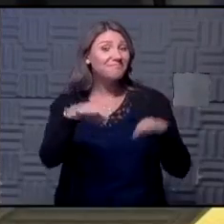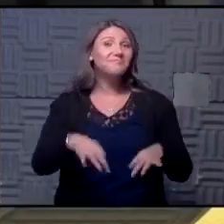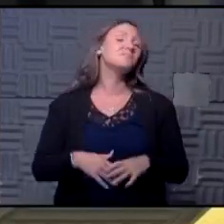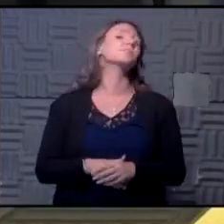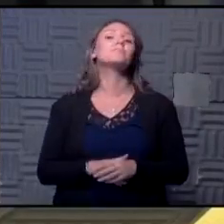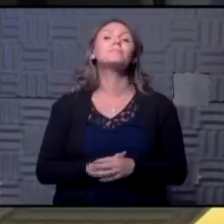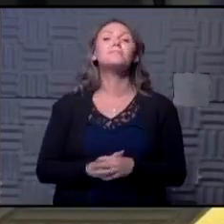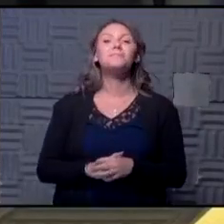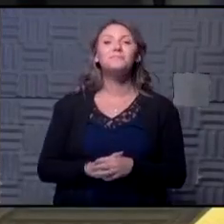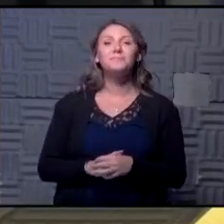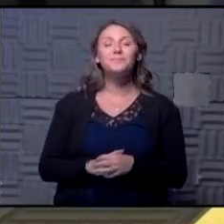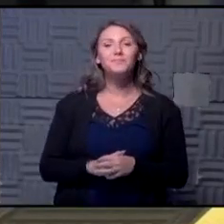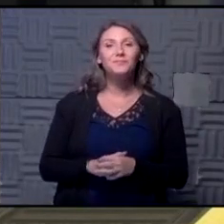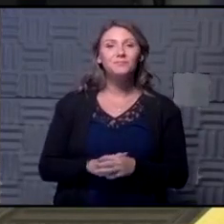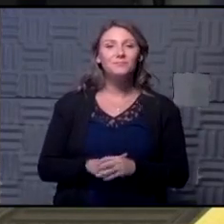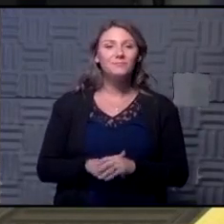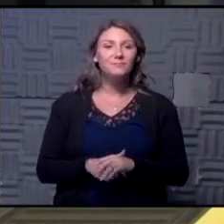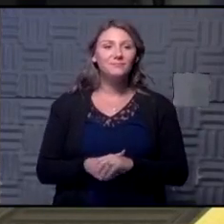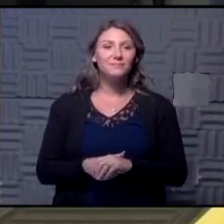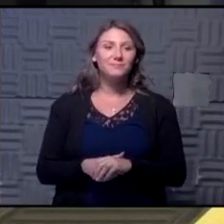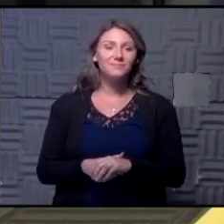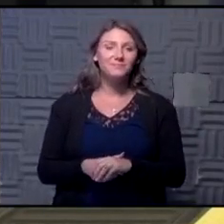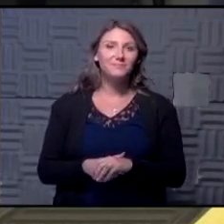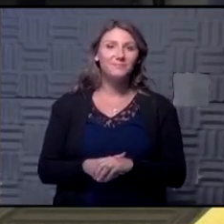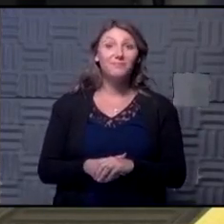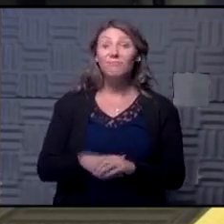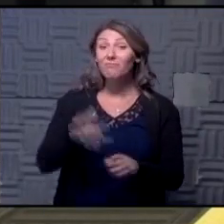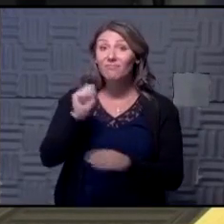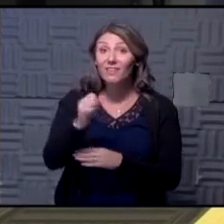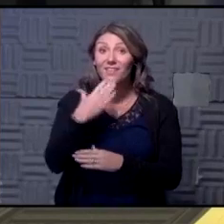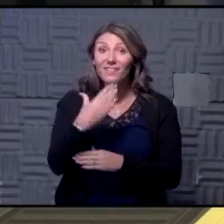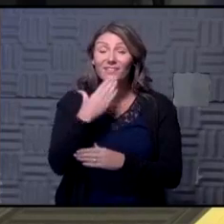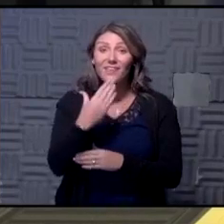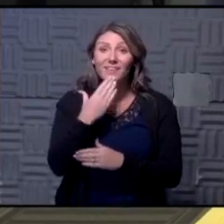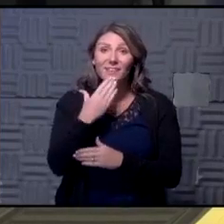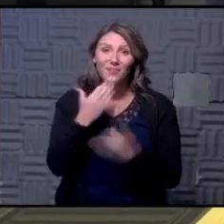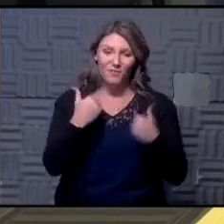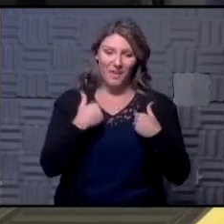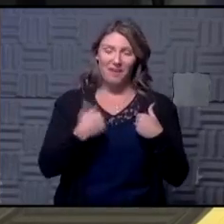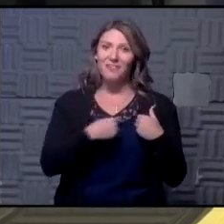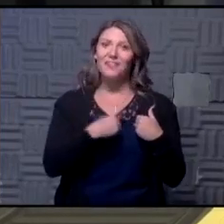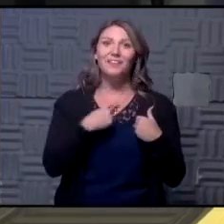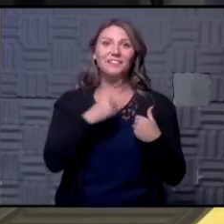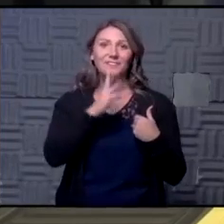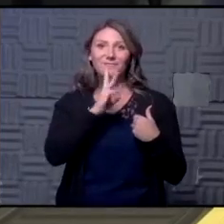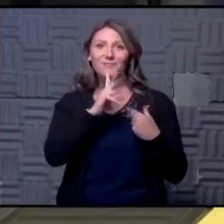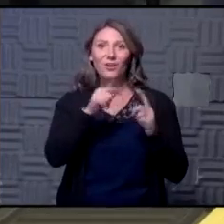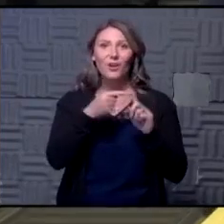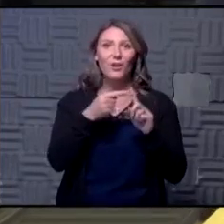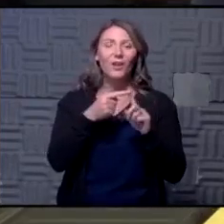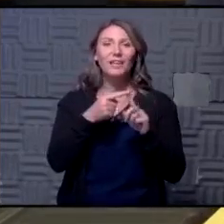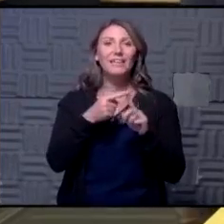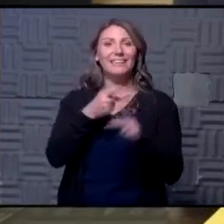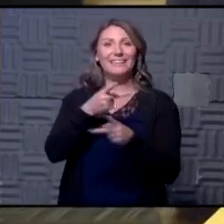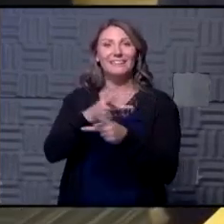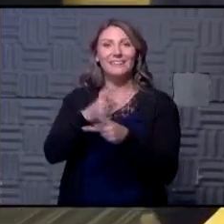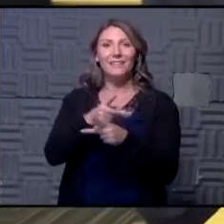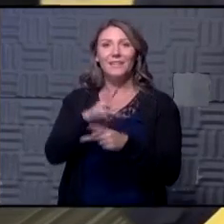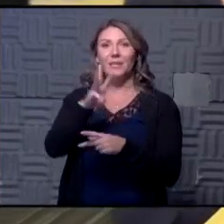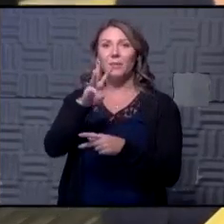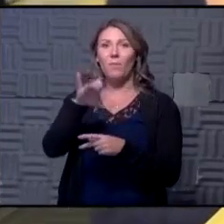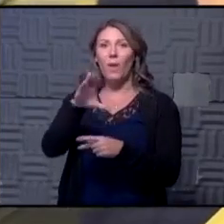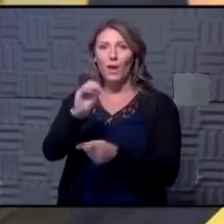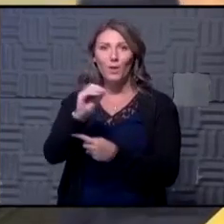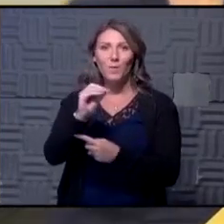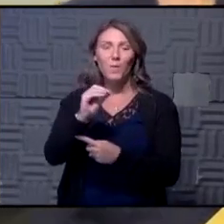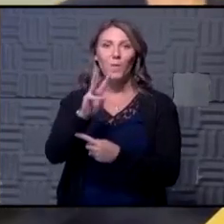yeah thanks thank you for having us here today to talk talk about keep white go well you know this is a